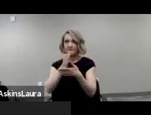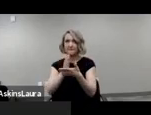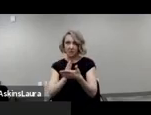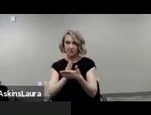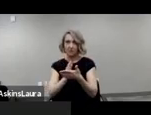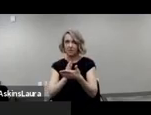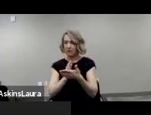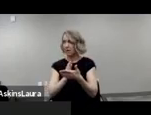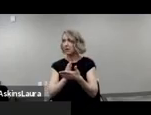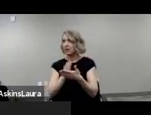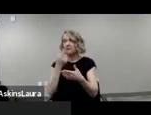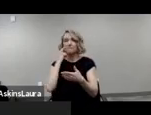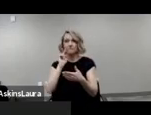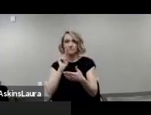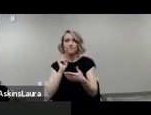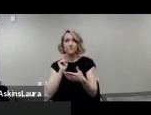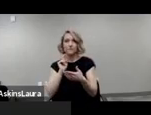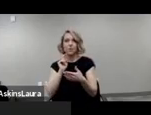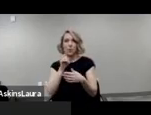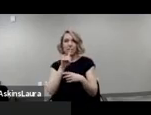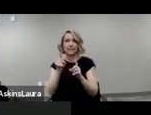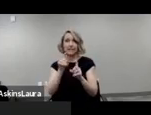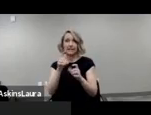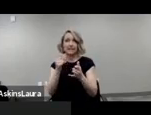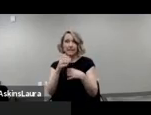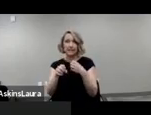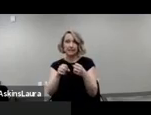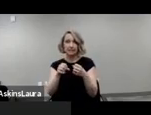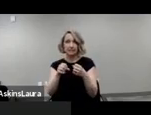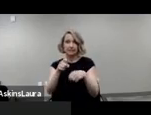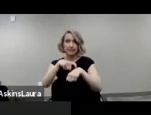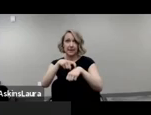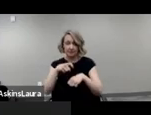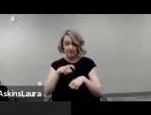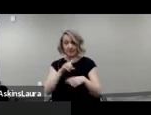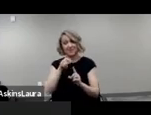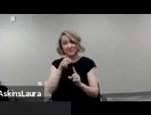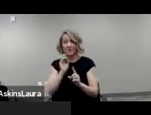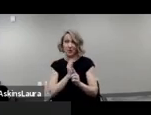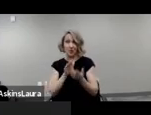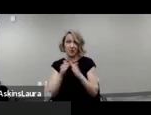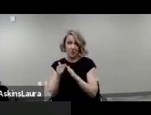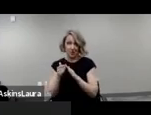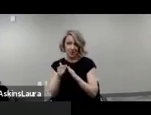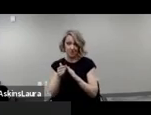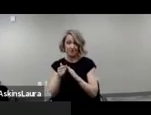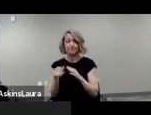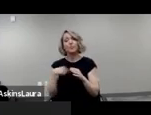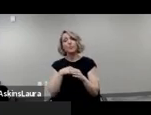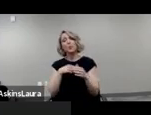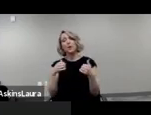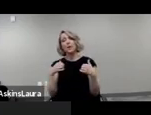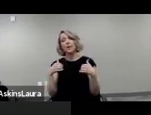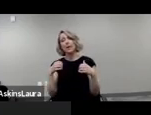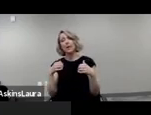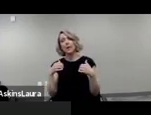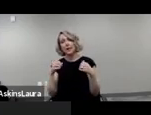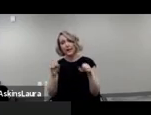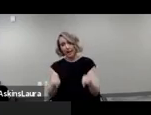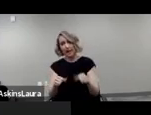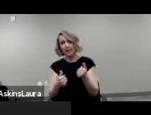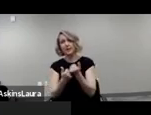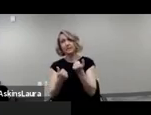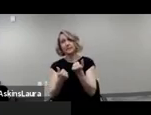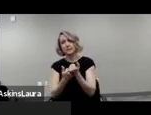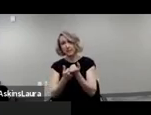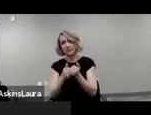people are counted, especially in our communities. CFILC's digital access project can assist individuals who want and need